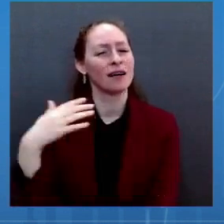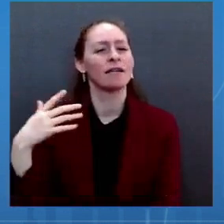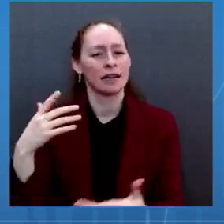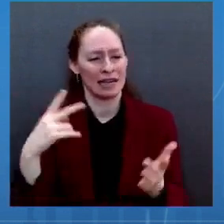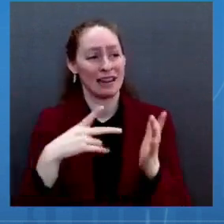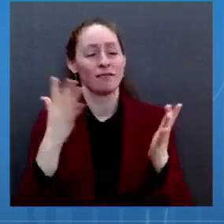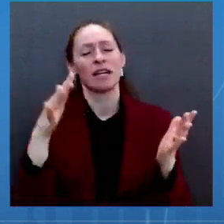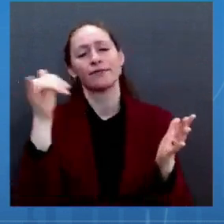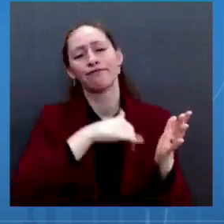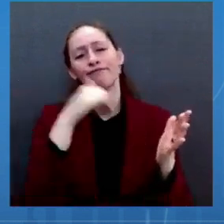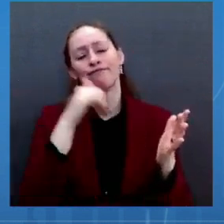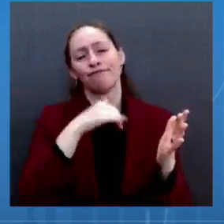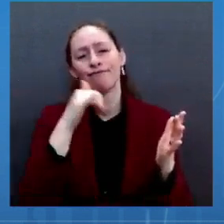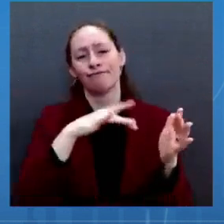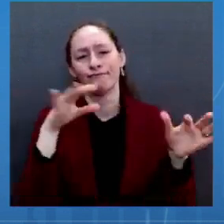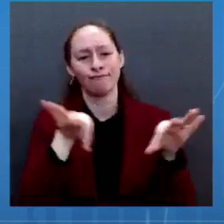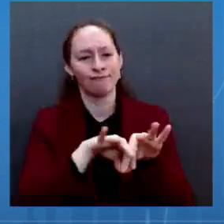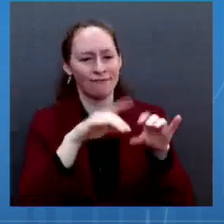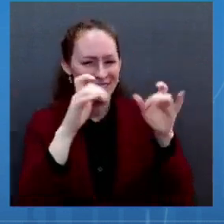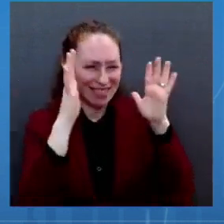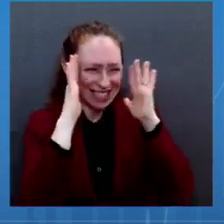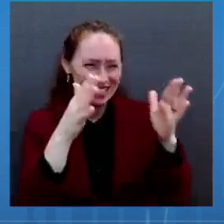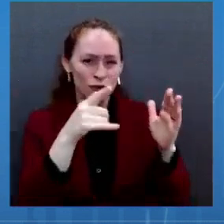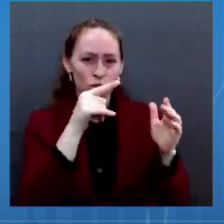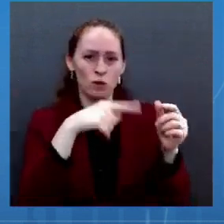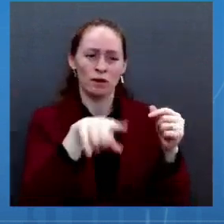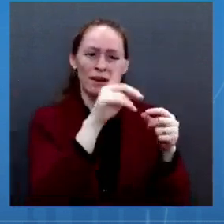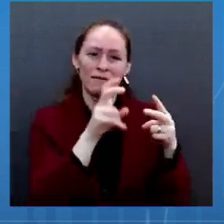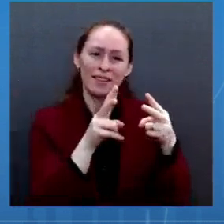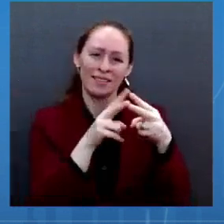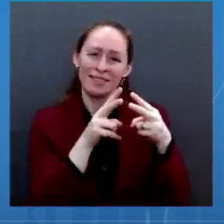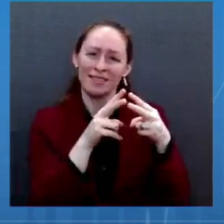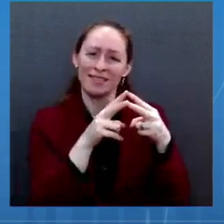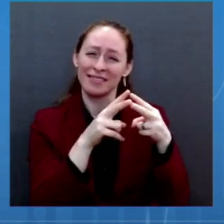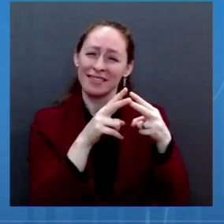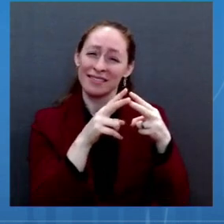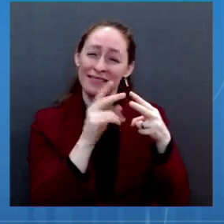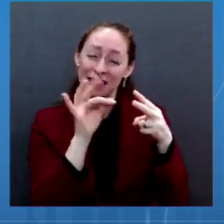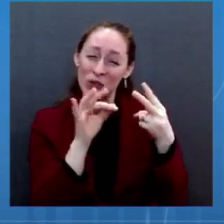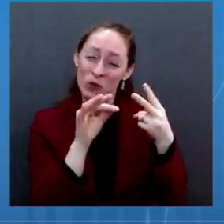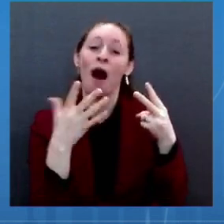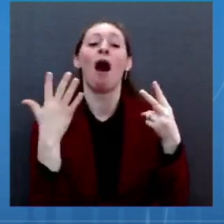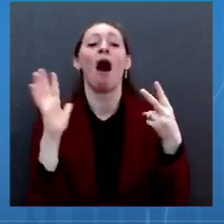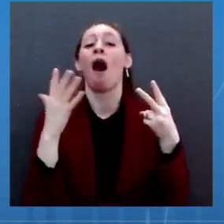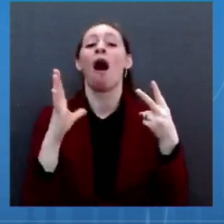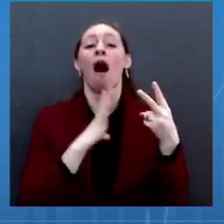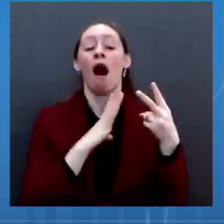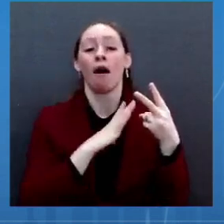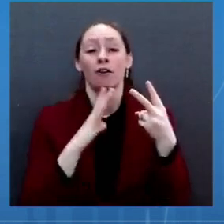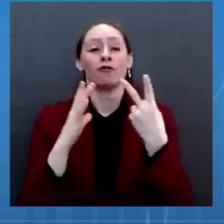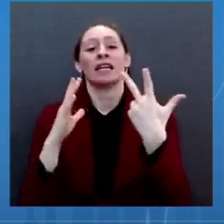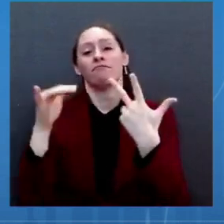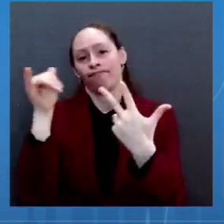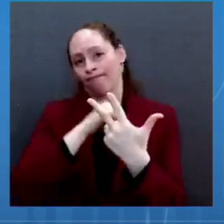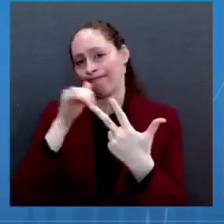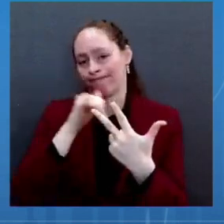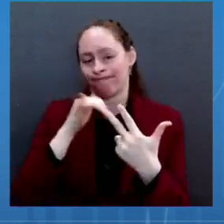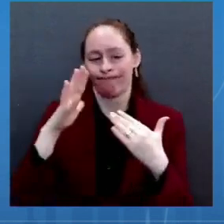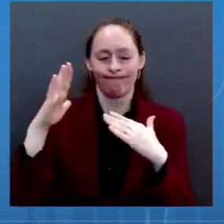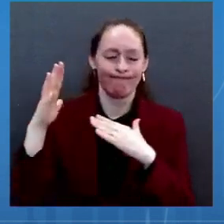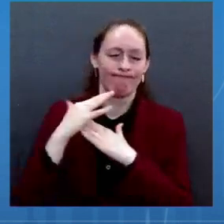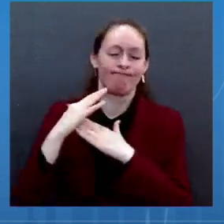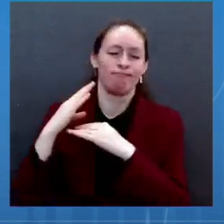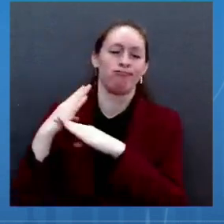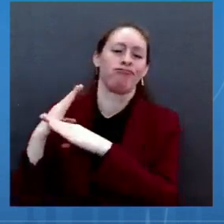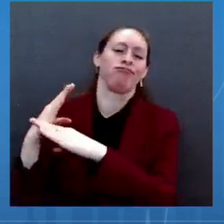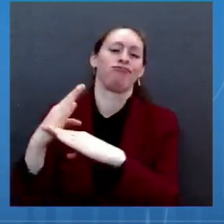Walensky said, giving the highest level of protection. So we will encourage everybody to get vaccinated. And when eligible, boosted as to as to